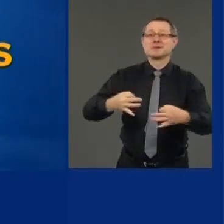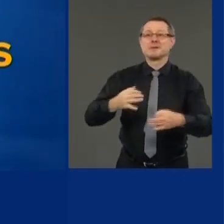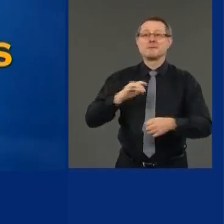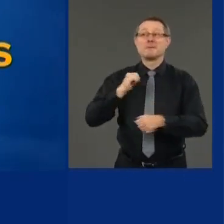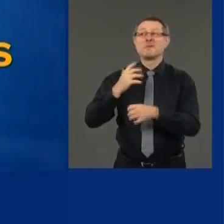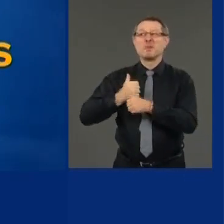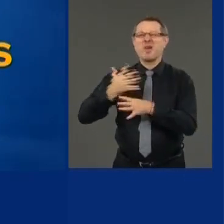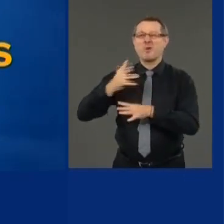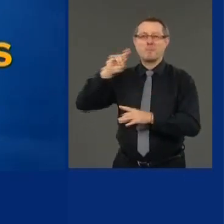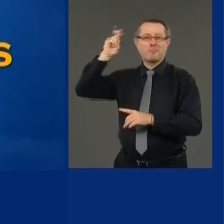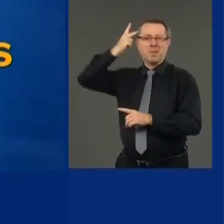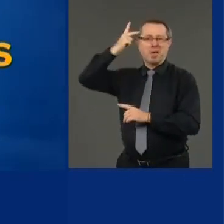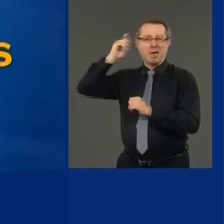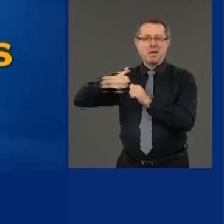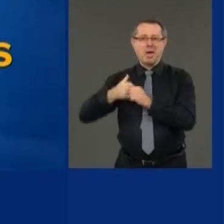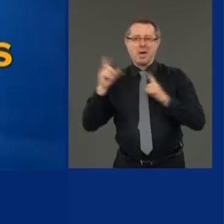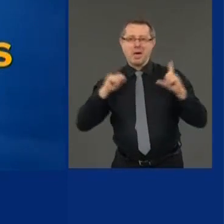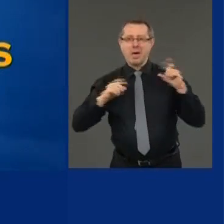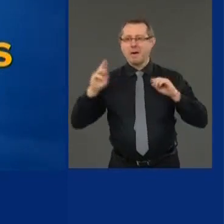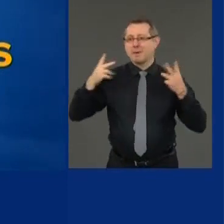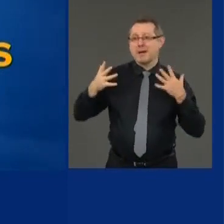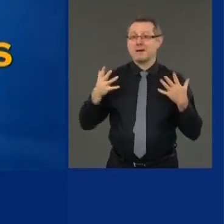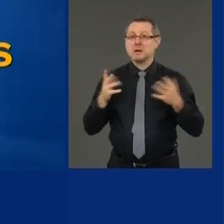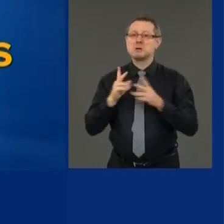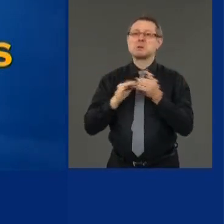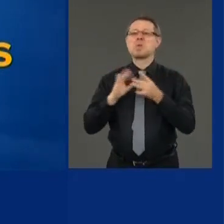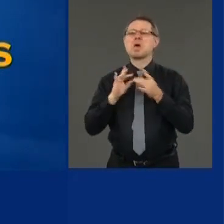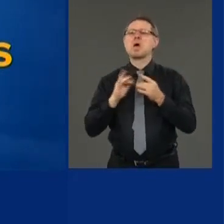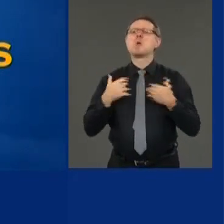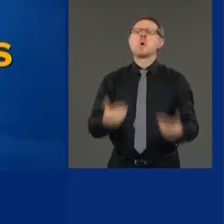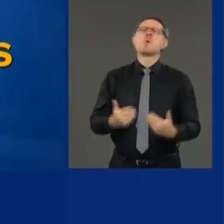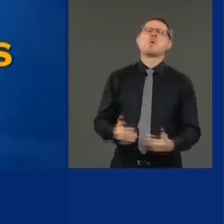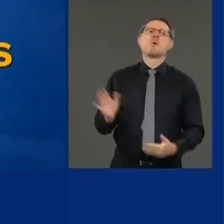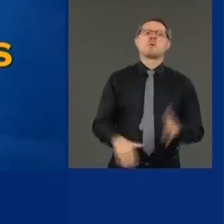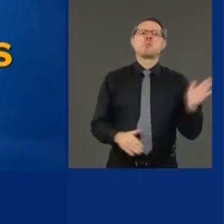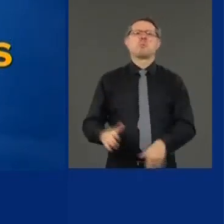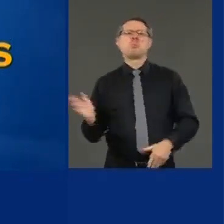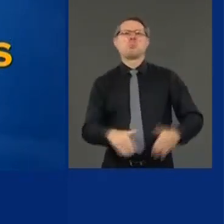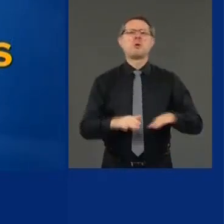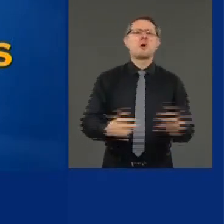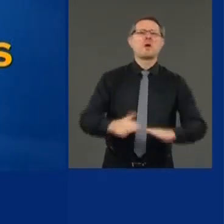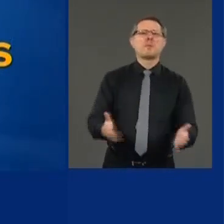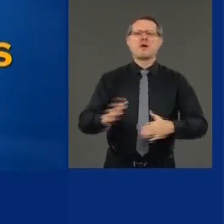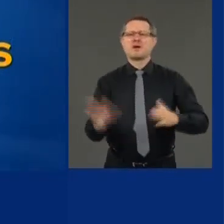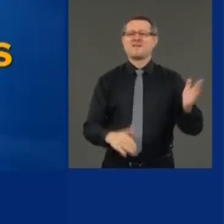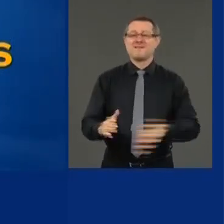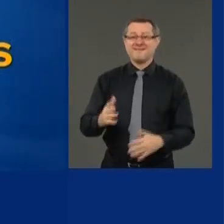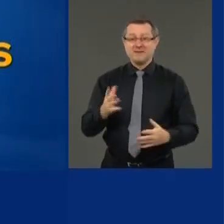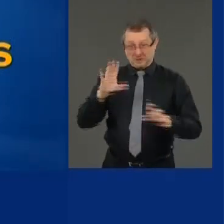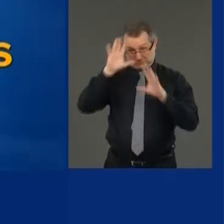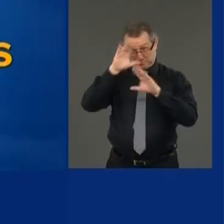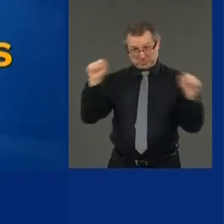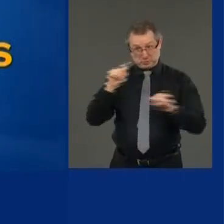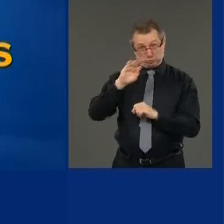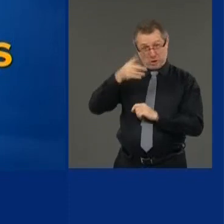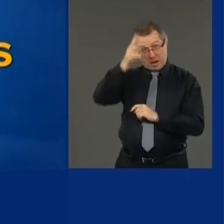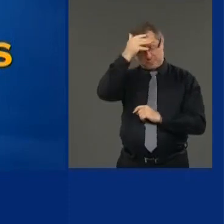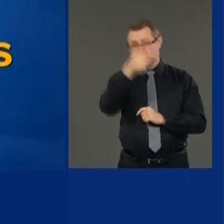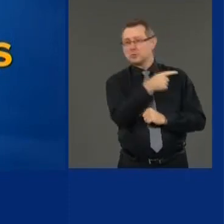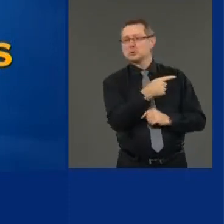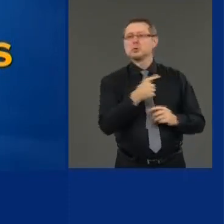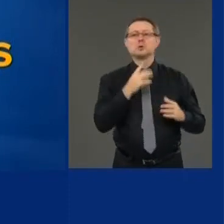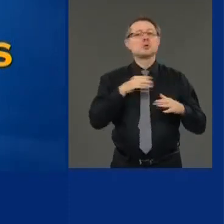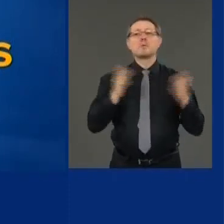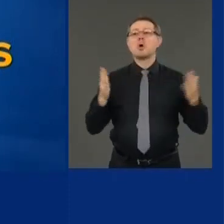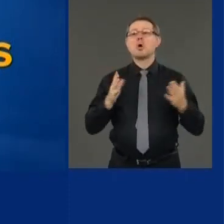suggesting just reopen, just reopen. Even President Trump isn't saying that anymore. And he